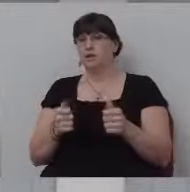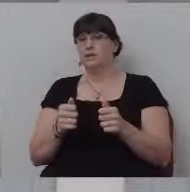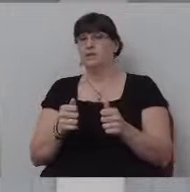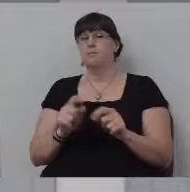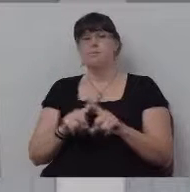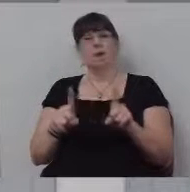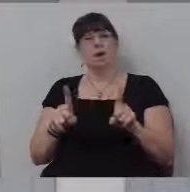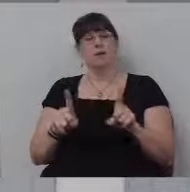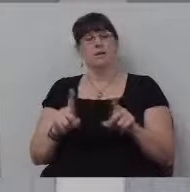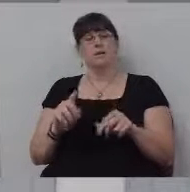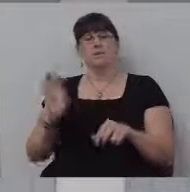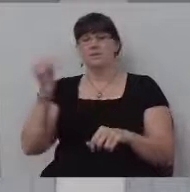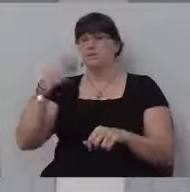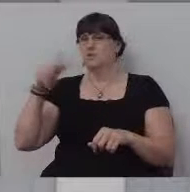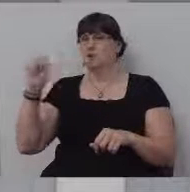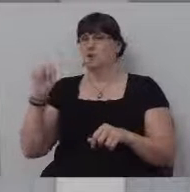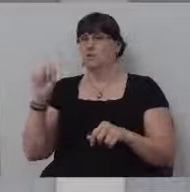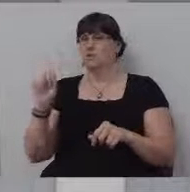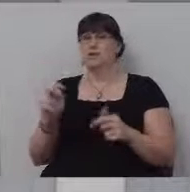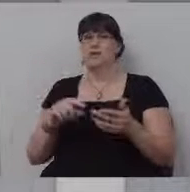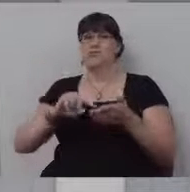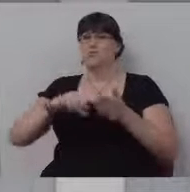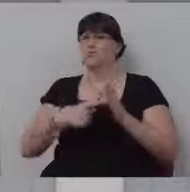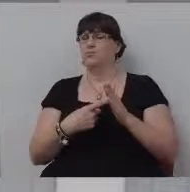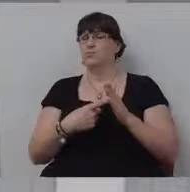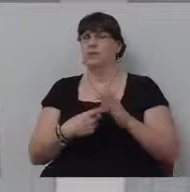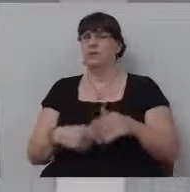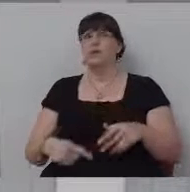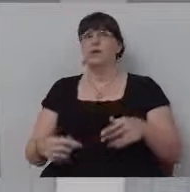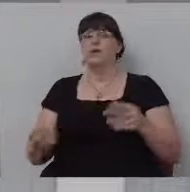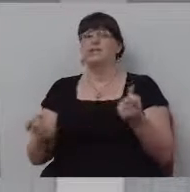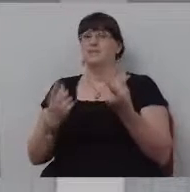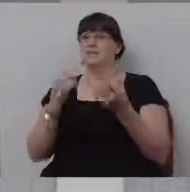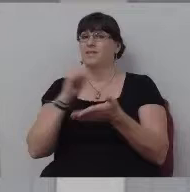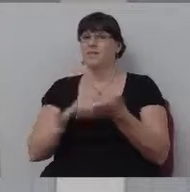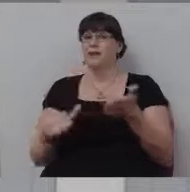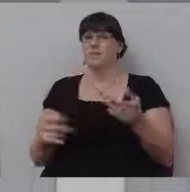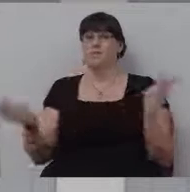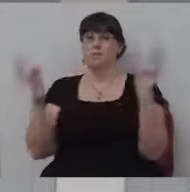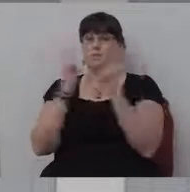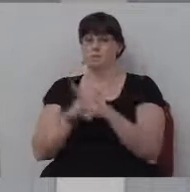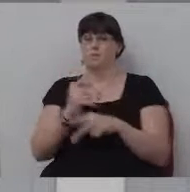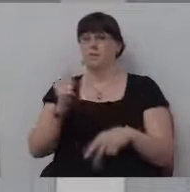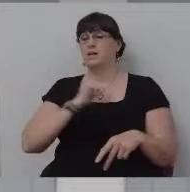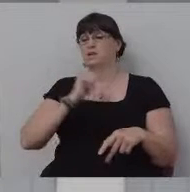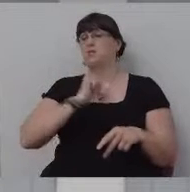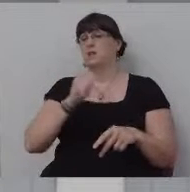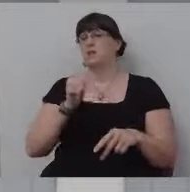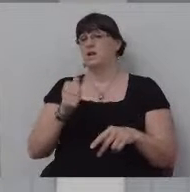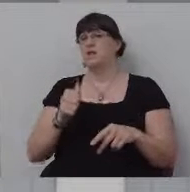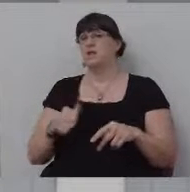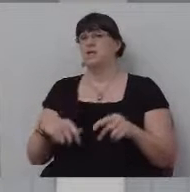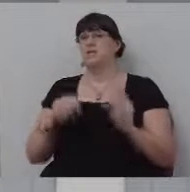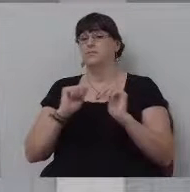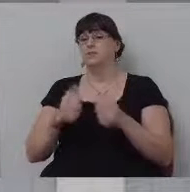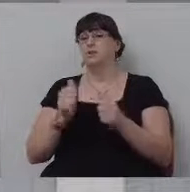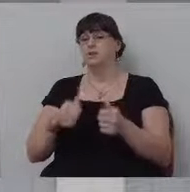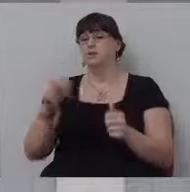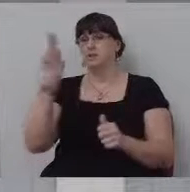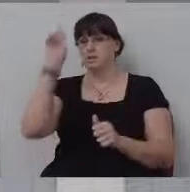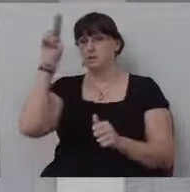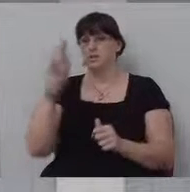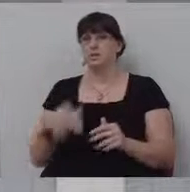Solomon right off the bat. He is multiplying to himself chariots and horses. Matthew Henry in his commentary says this. He says,